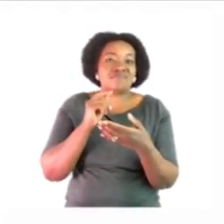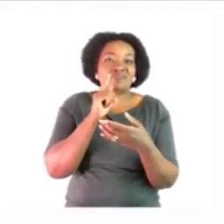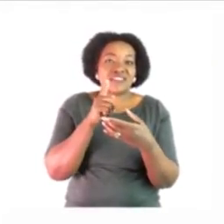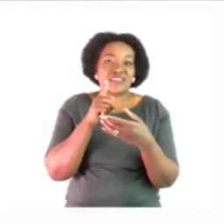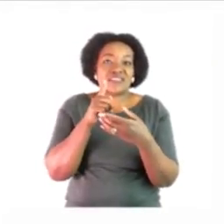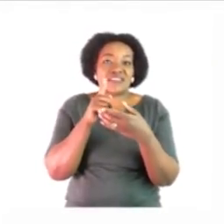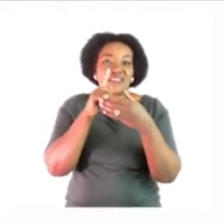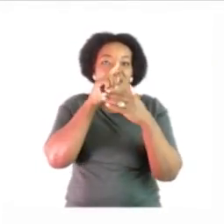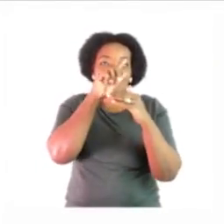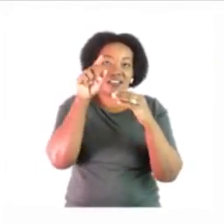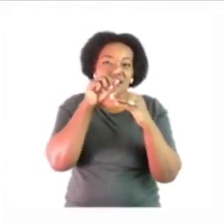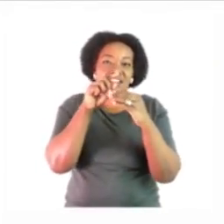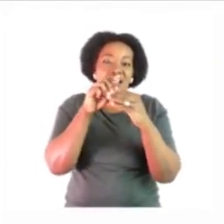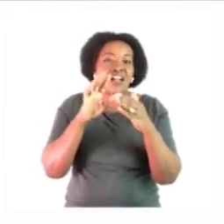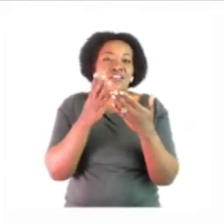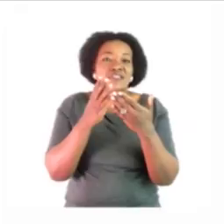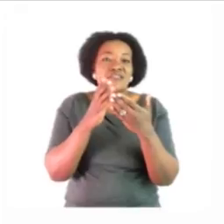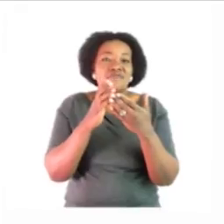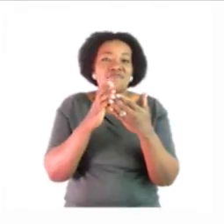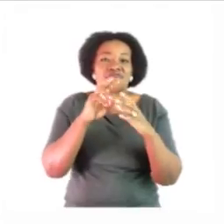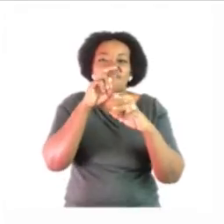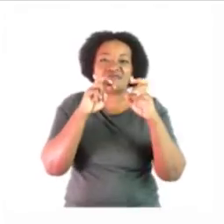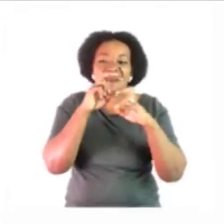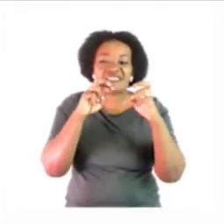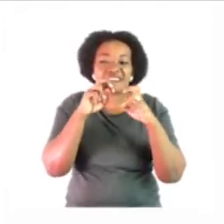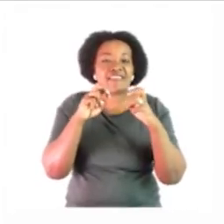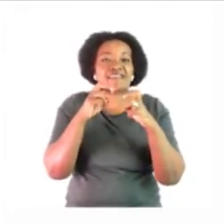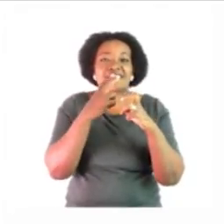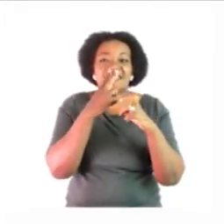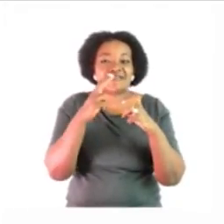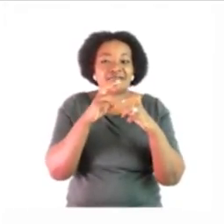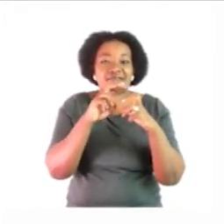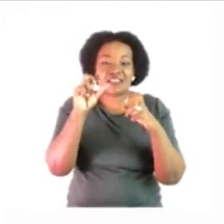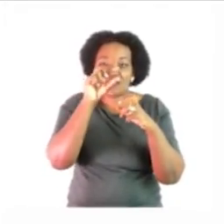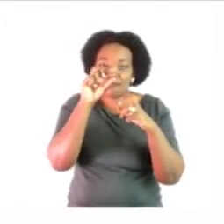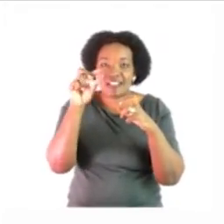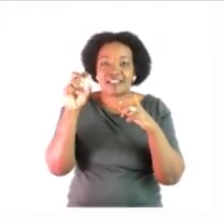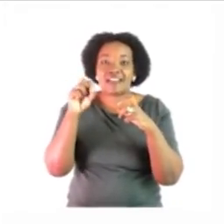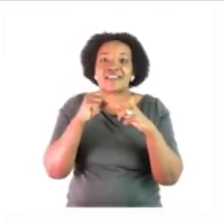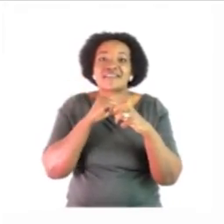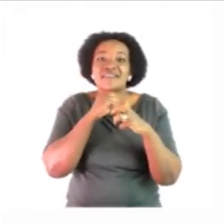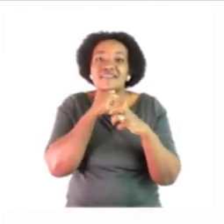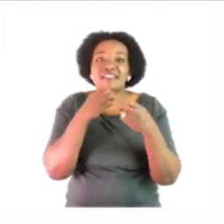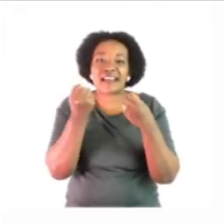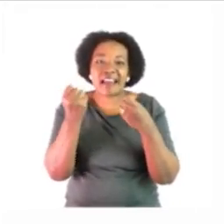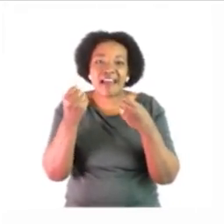i would like for you to find the words that has the the sound and